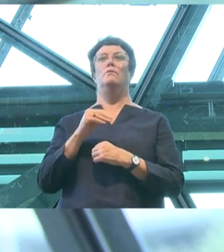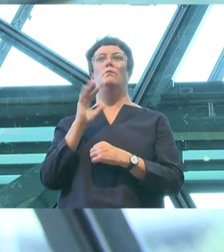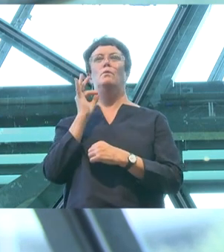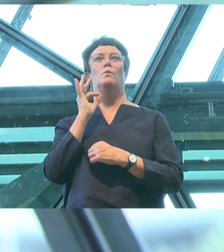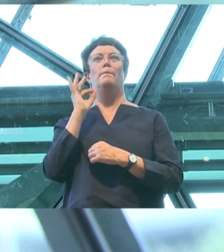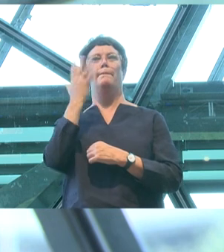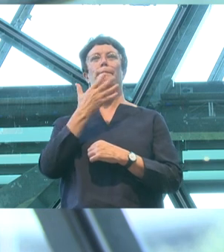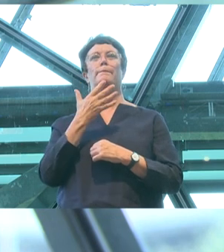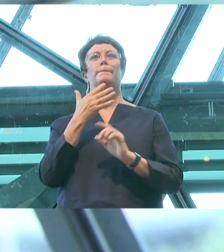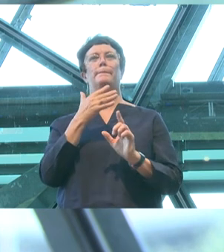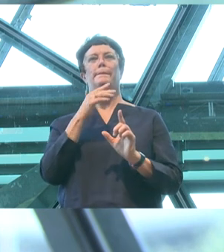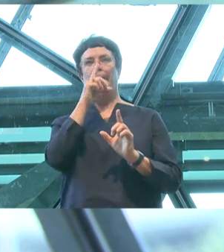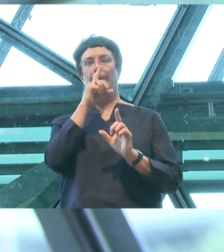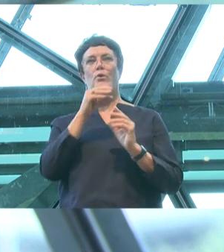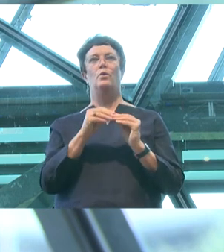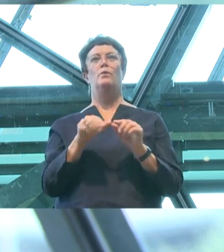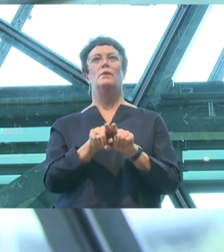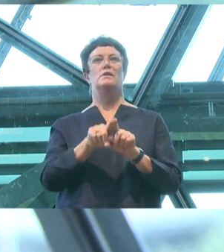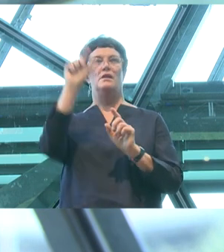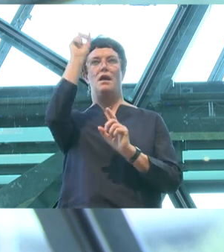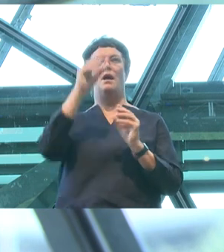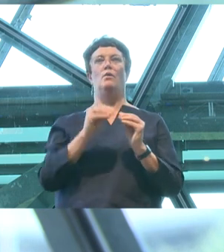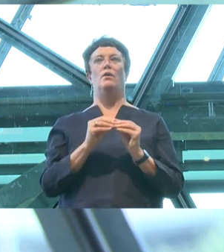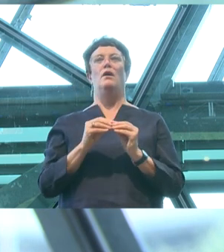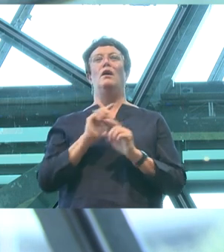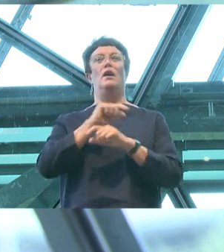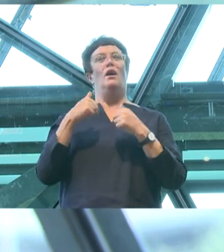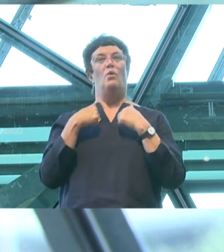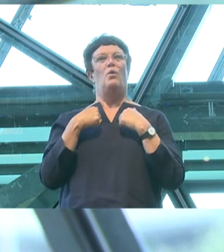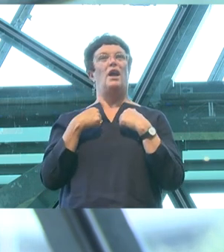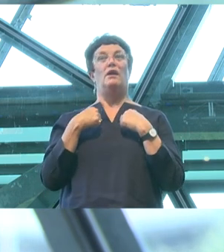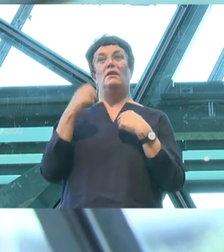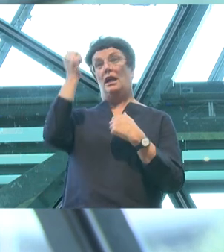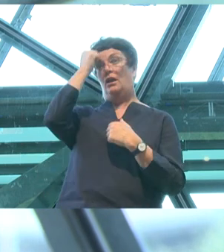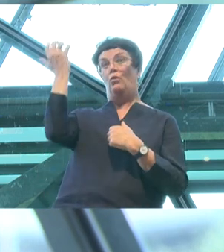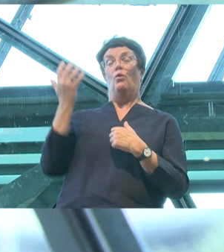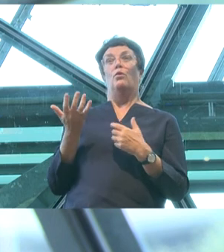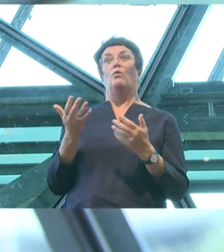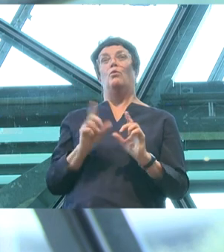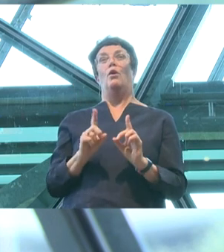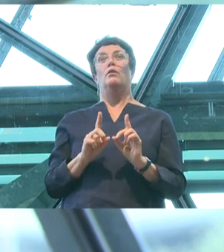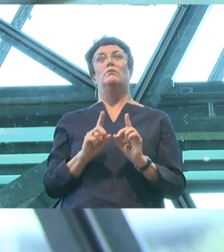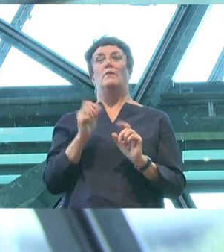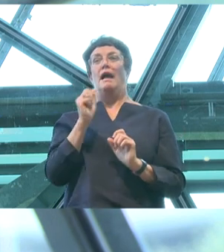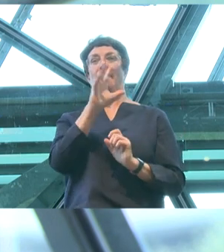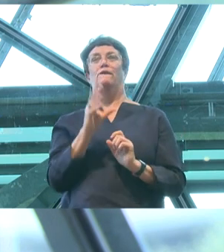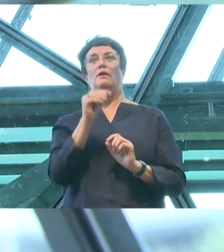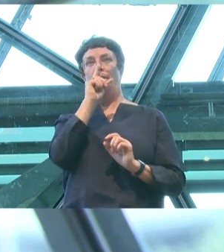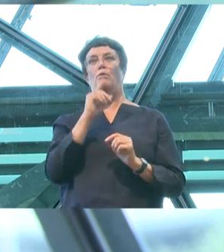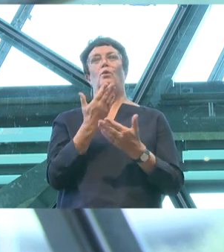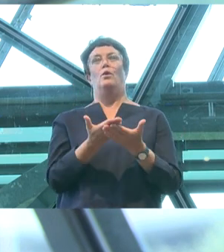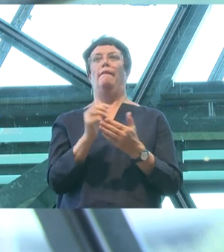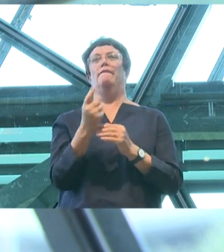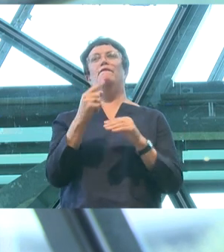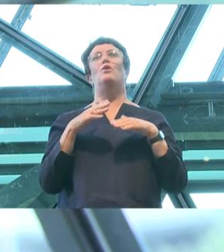erase the fact that there were people of African ancestry on the First Fleet. Look it up. We erase women from the story